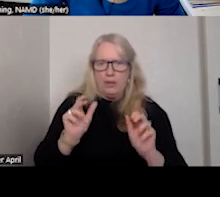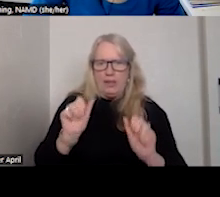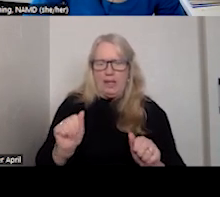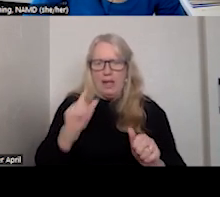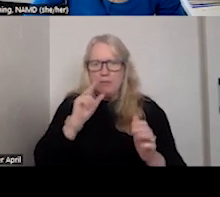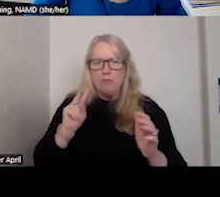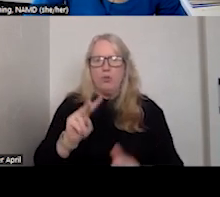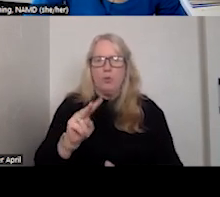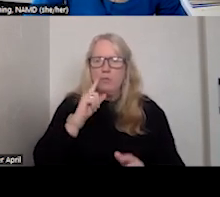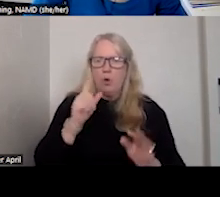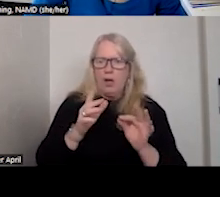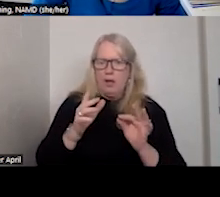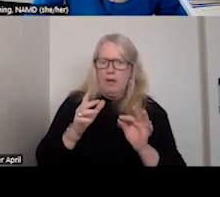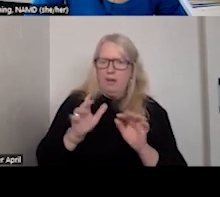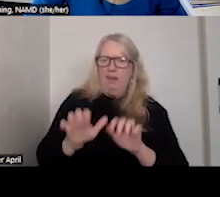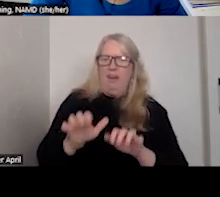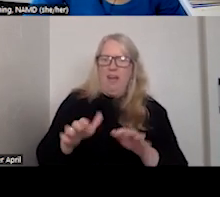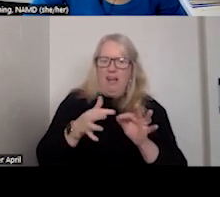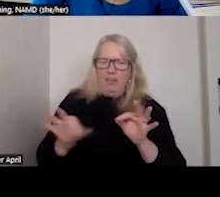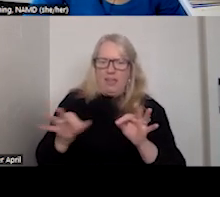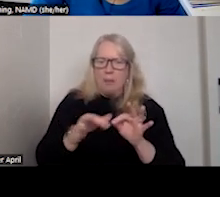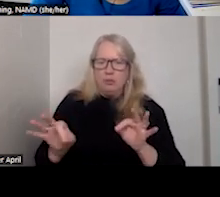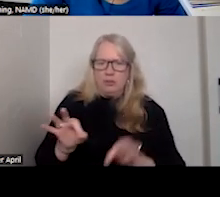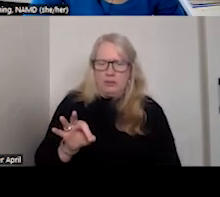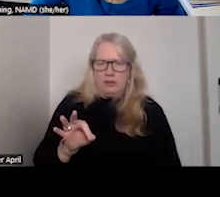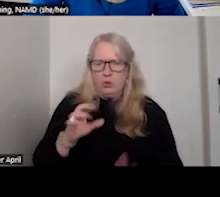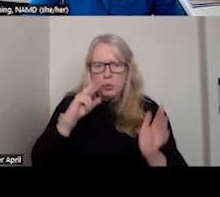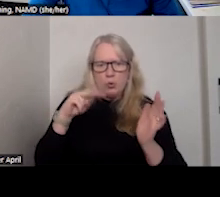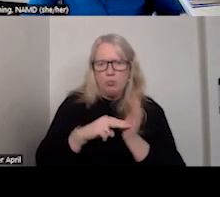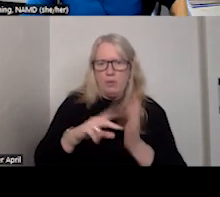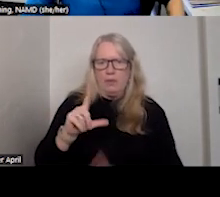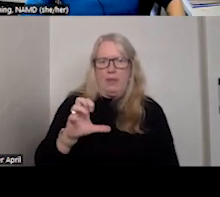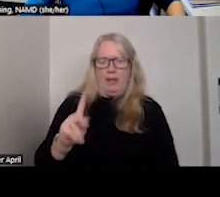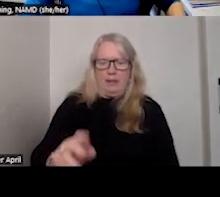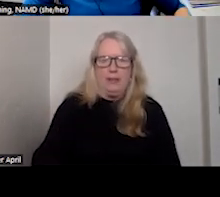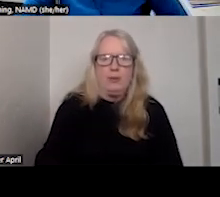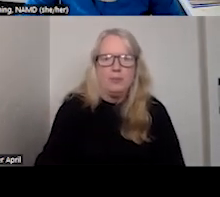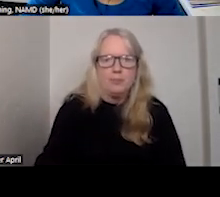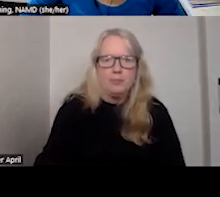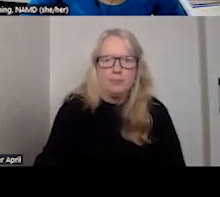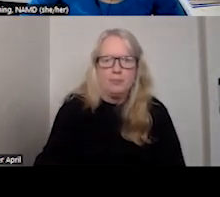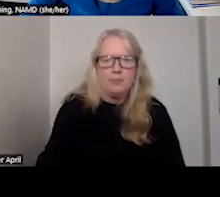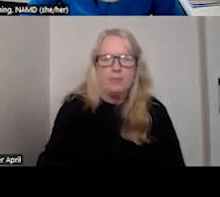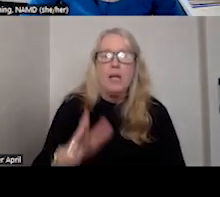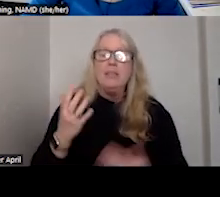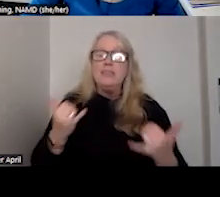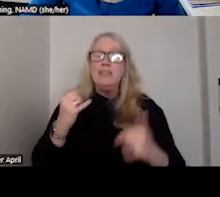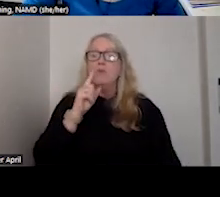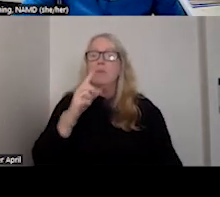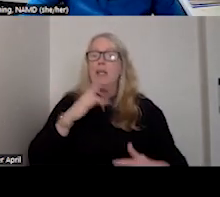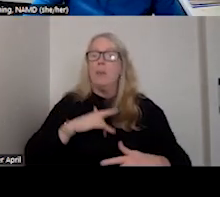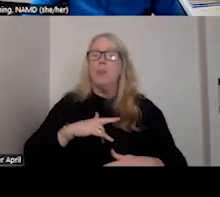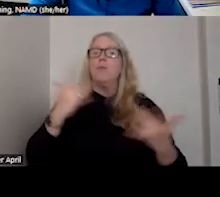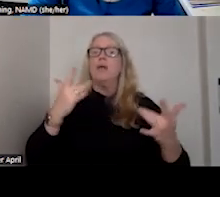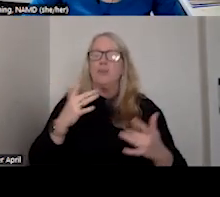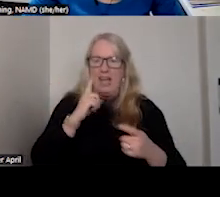the captioning. So check out that link. So today, really thrilled to have a